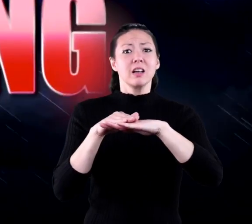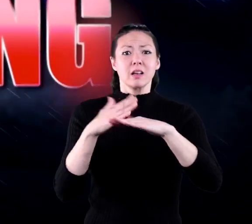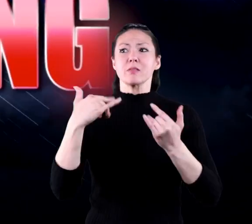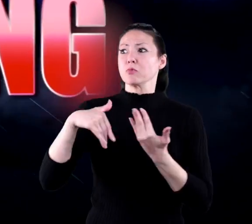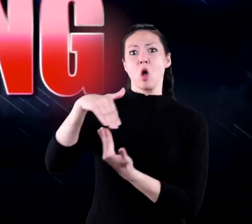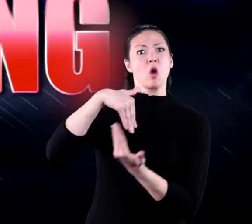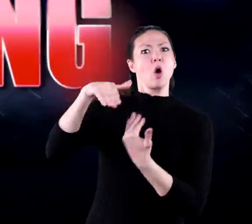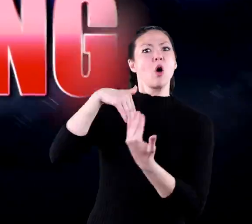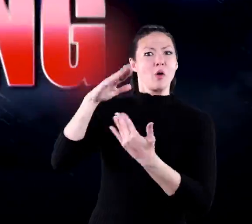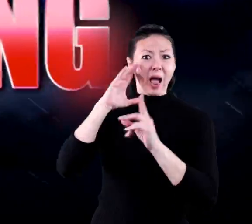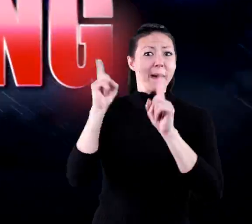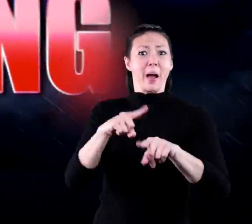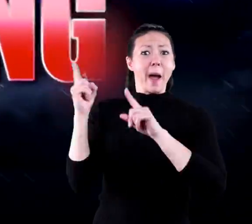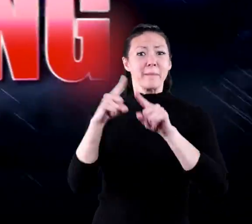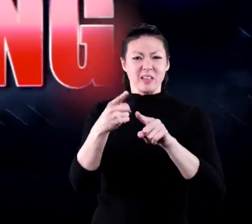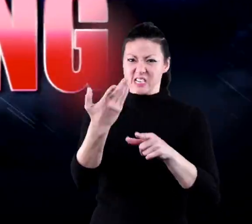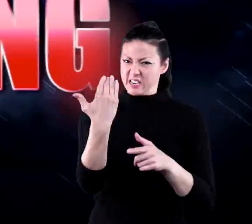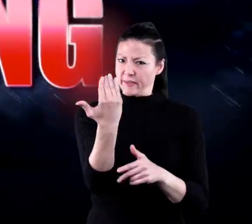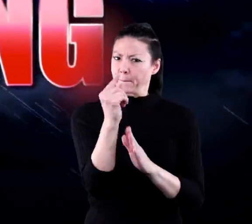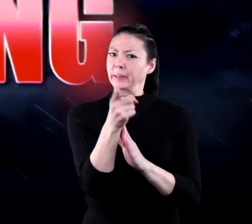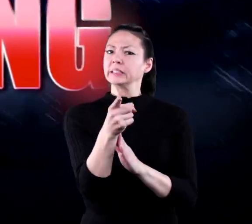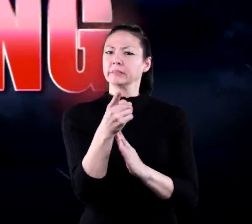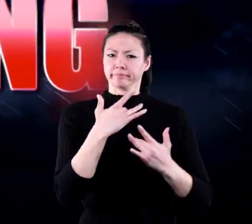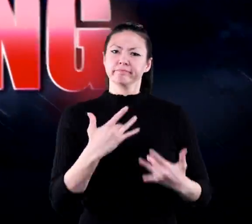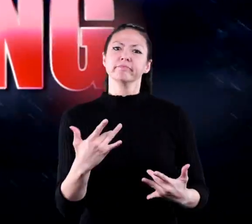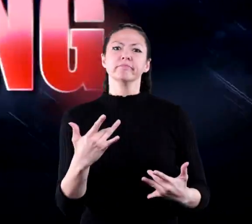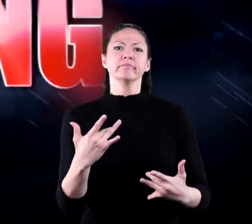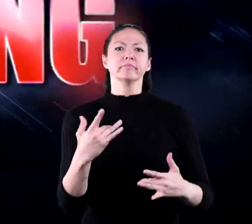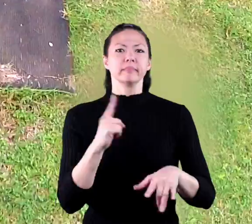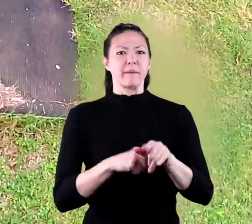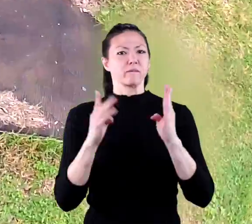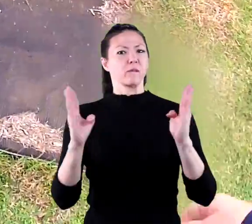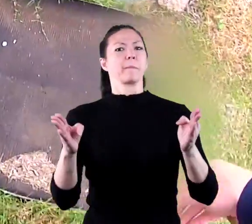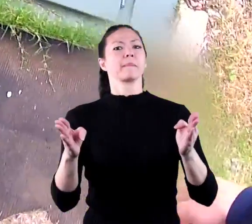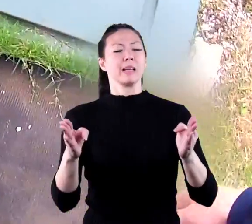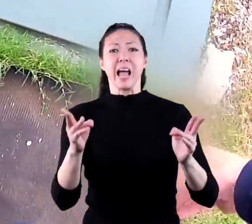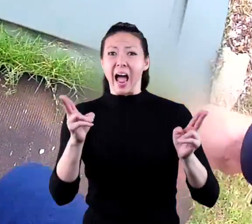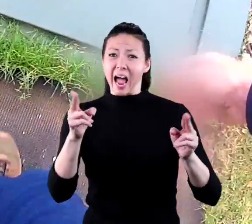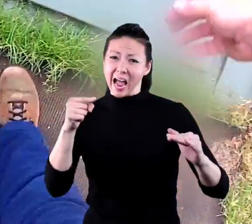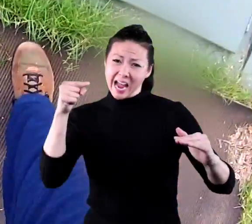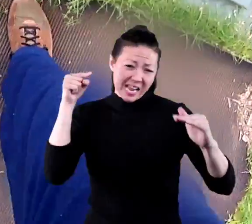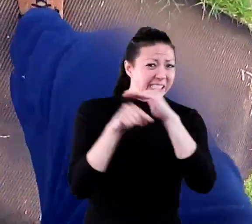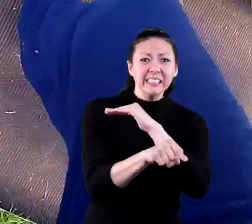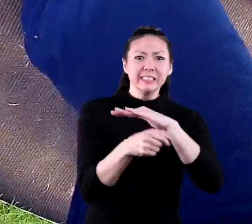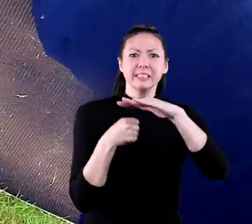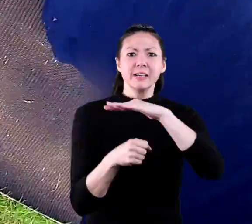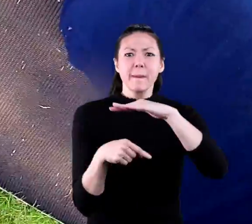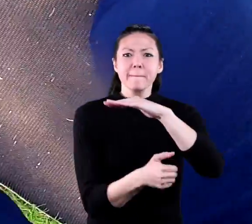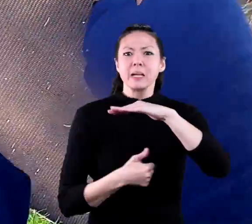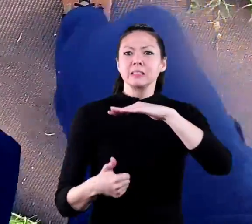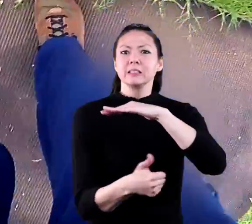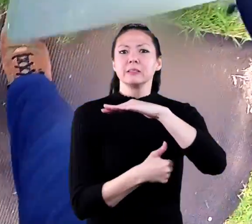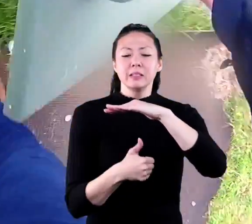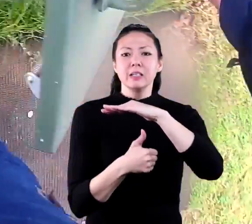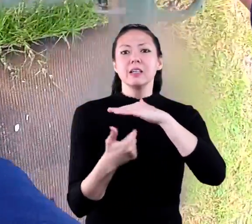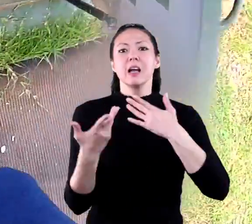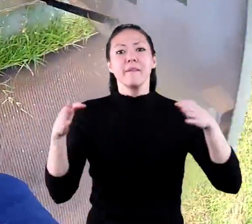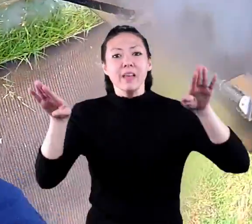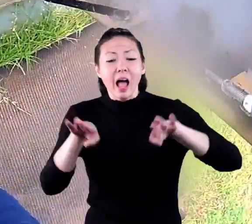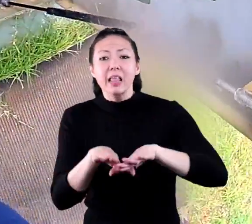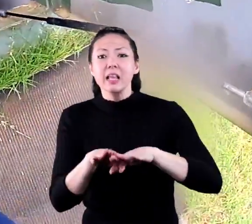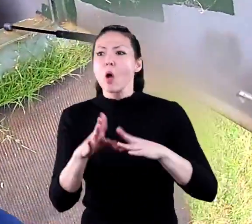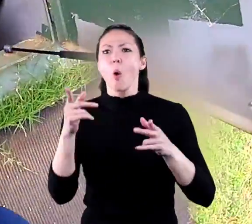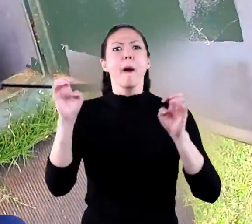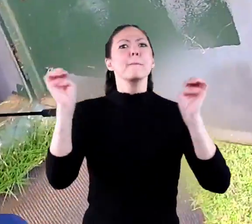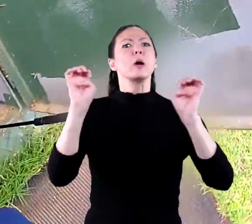a tornado is likely, and you may have only 15 minutes to react and seek appropriate shelter. Through Tornado Alley, there are